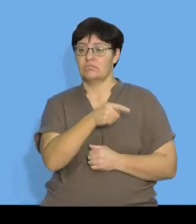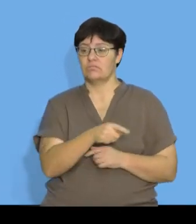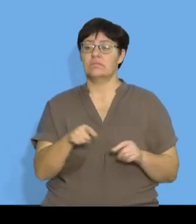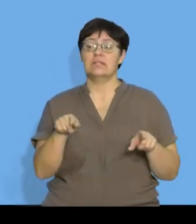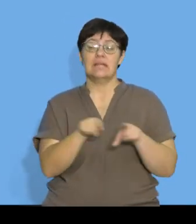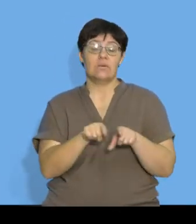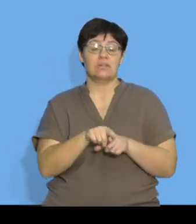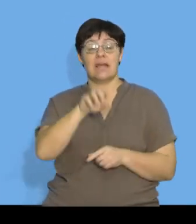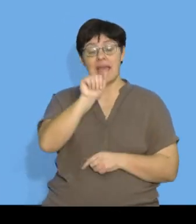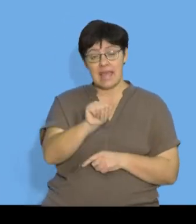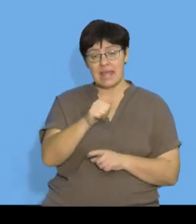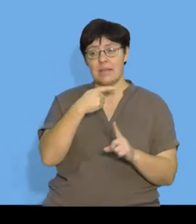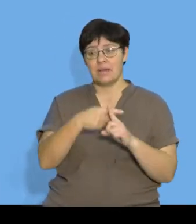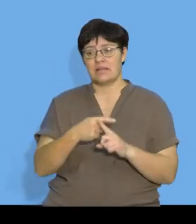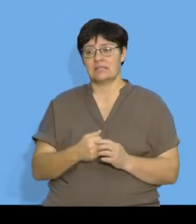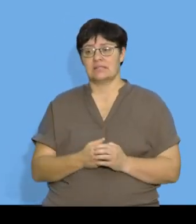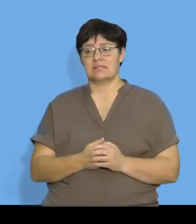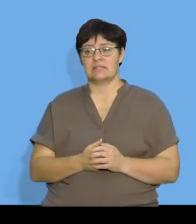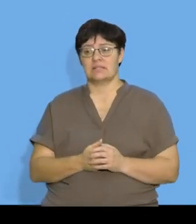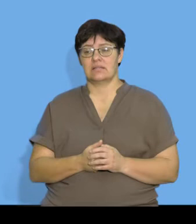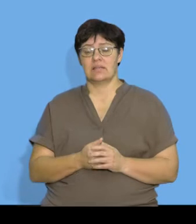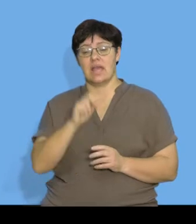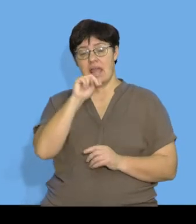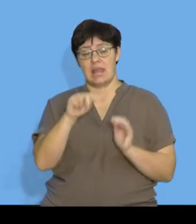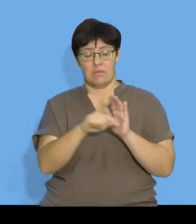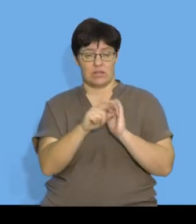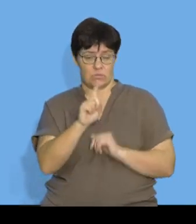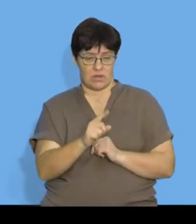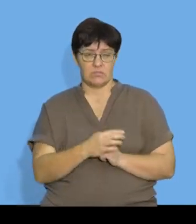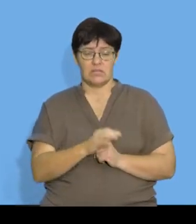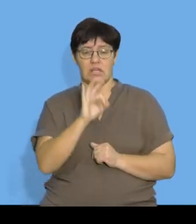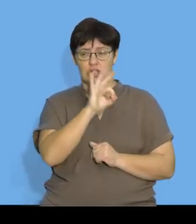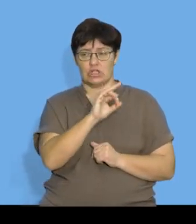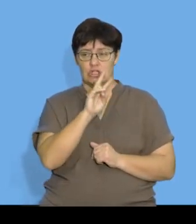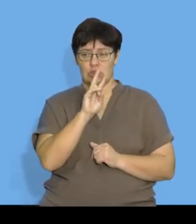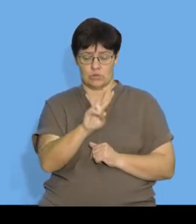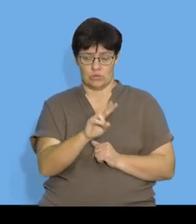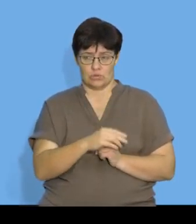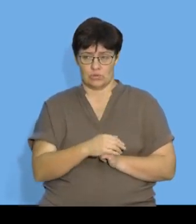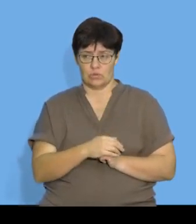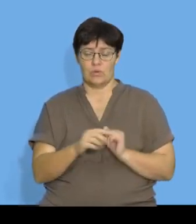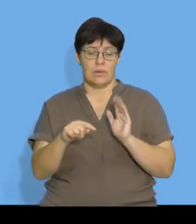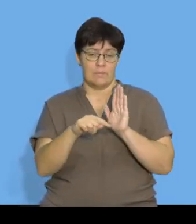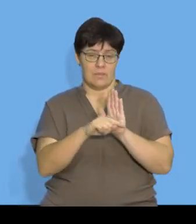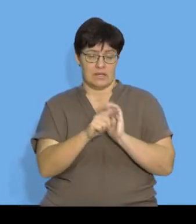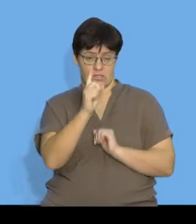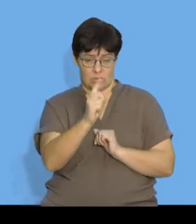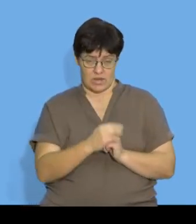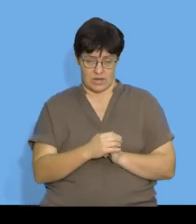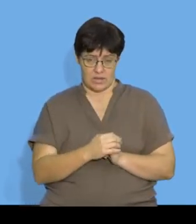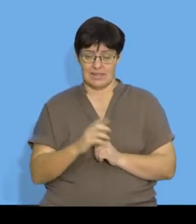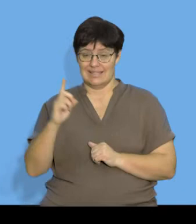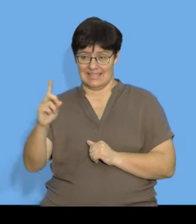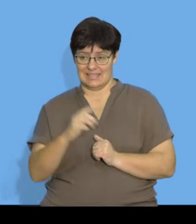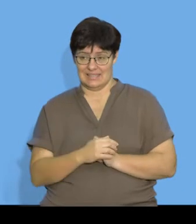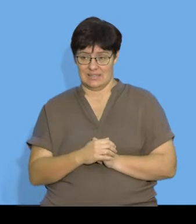plus N minus 1, and in this case, N is 32. So it's going to be 32 minus